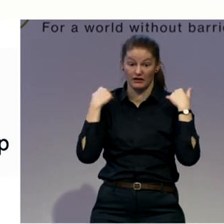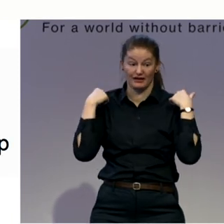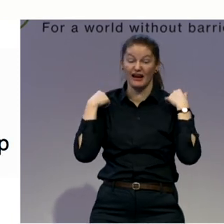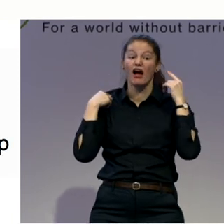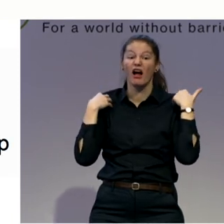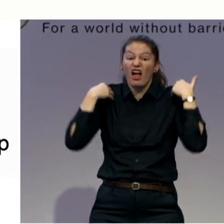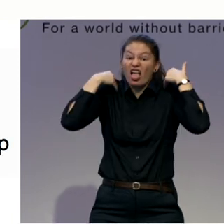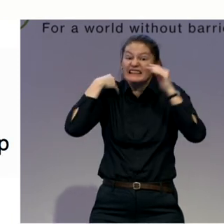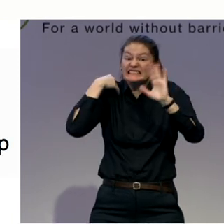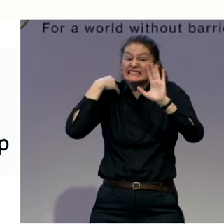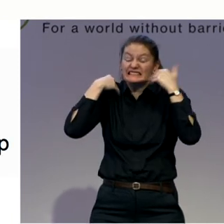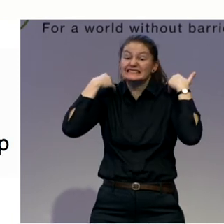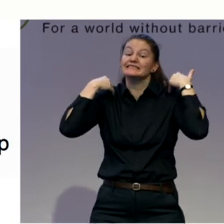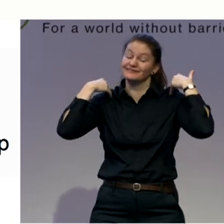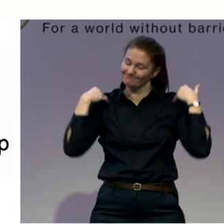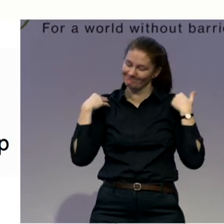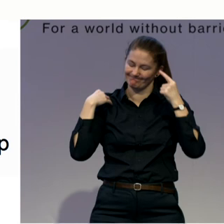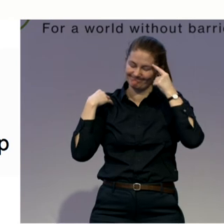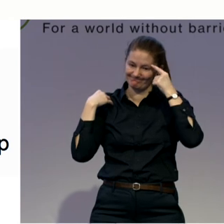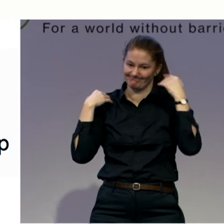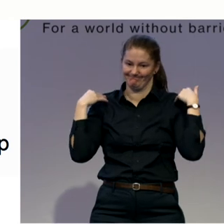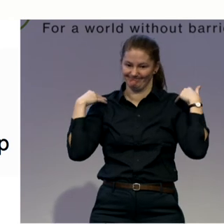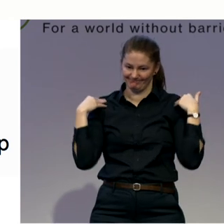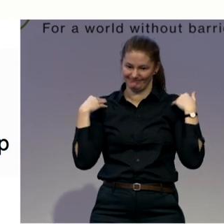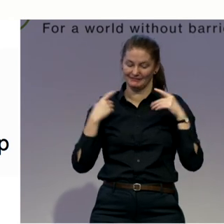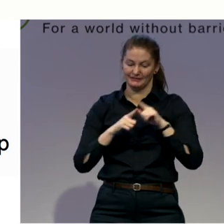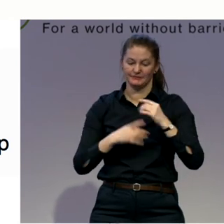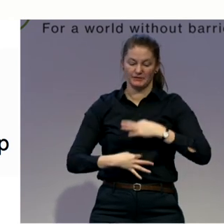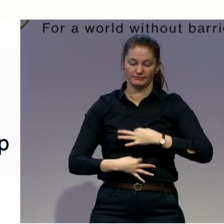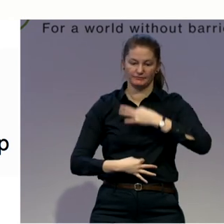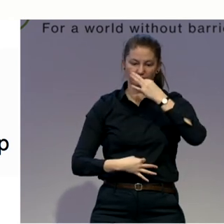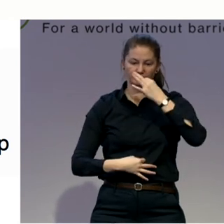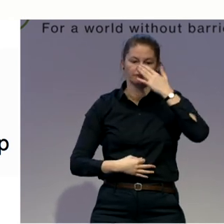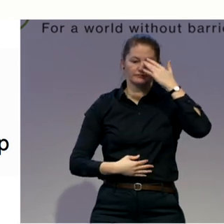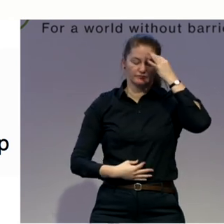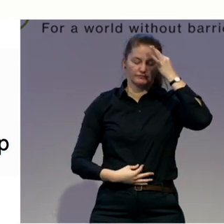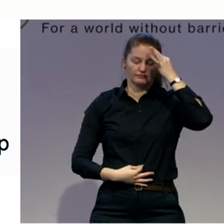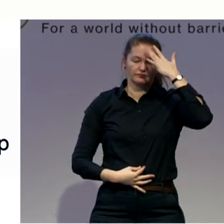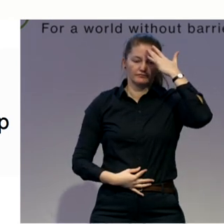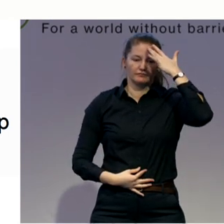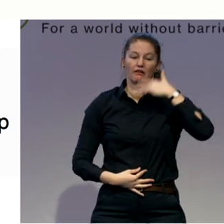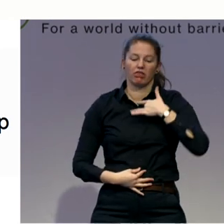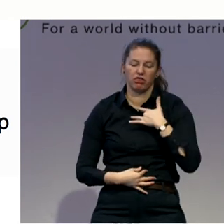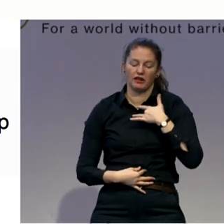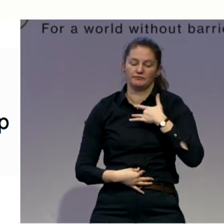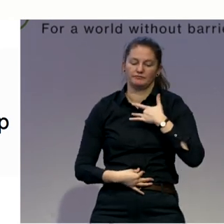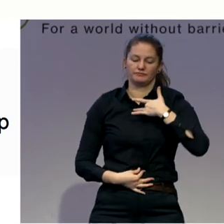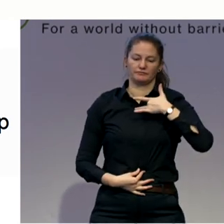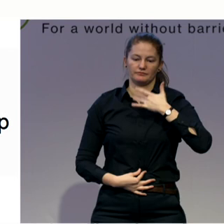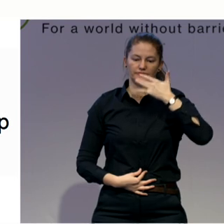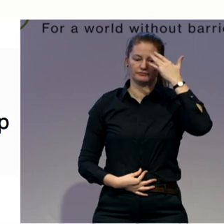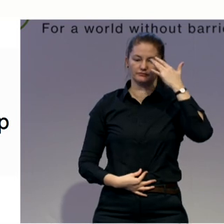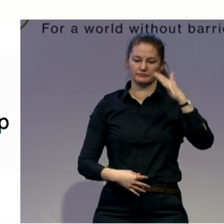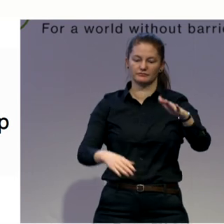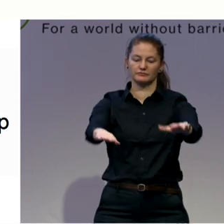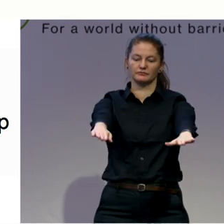helps to keep your torso aligned while challenged. So let's move your arms forward. Keep